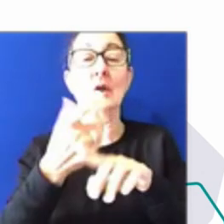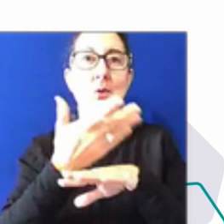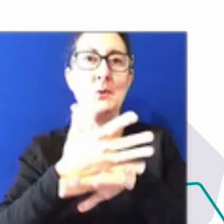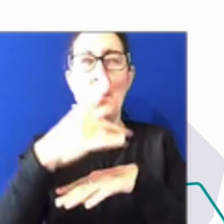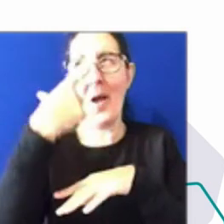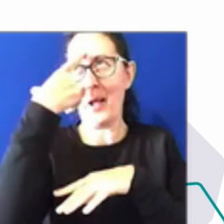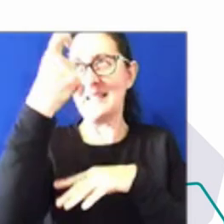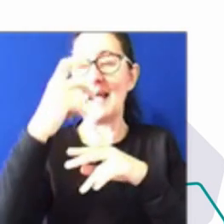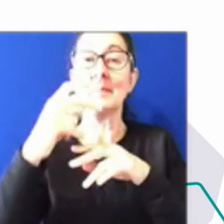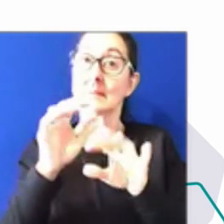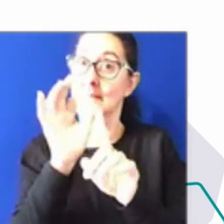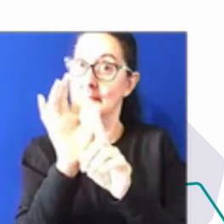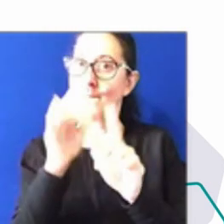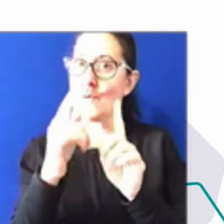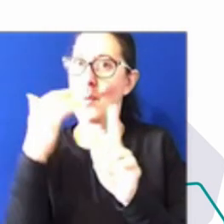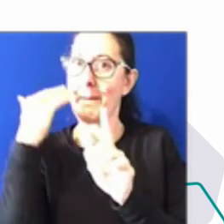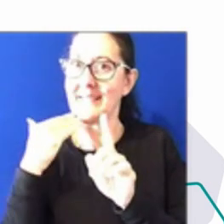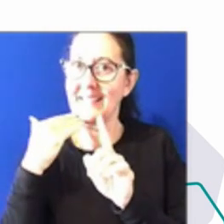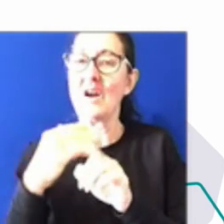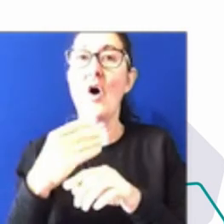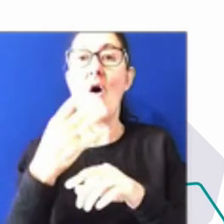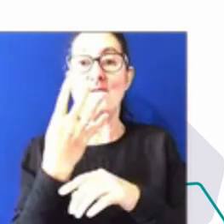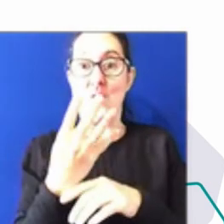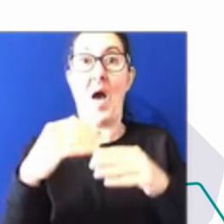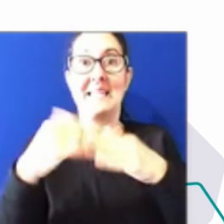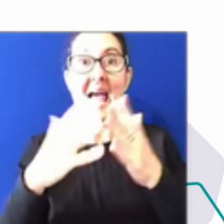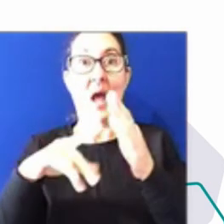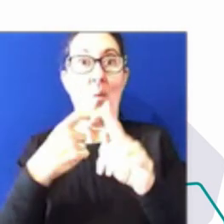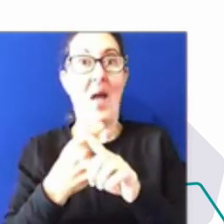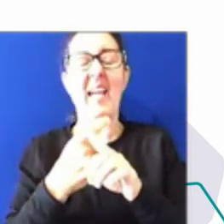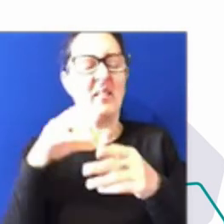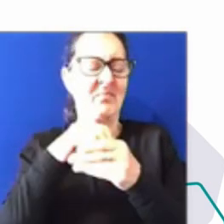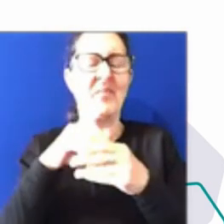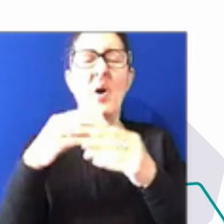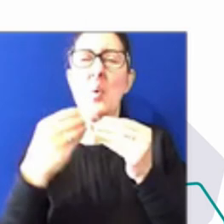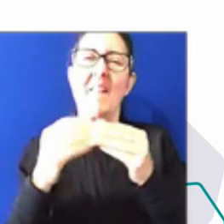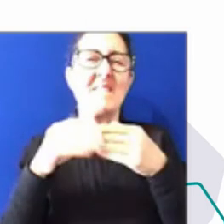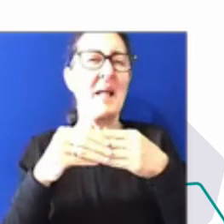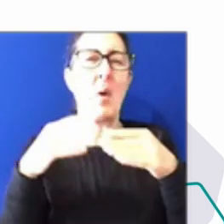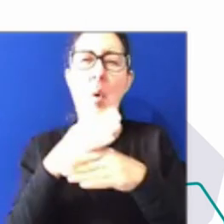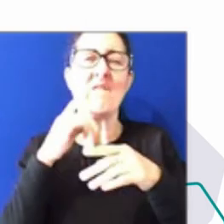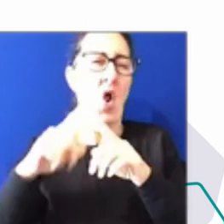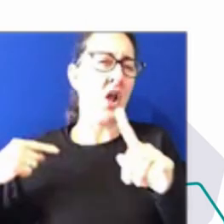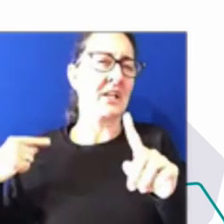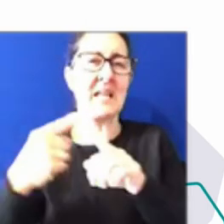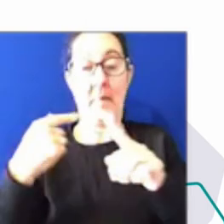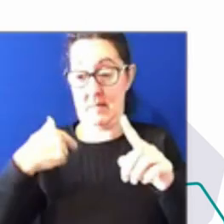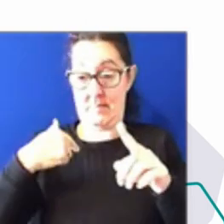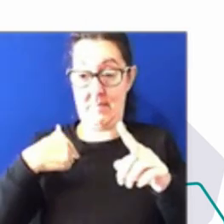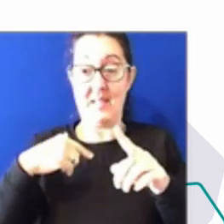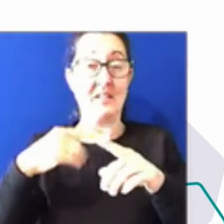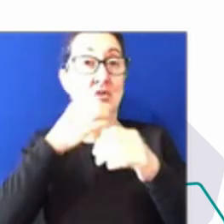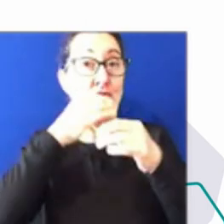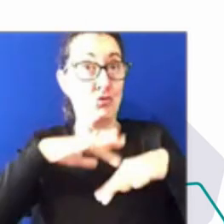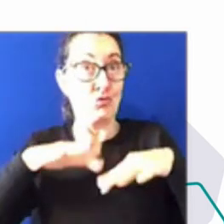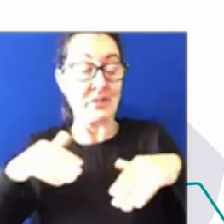women. A four day week has been a big part of flexible working for a long time. I know when I came back from having children, I worked four days a week